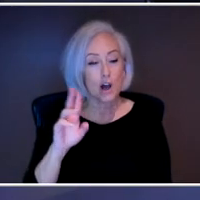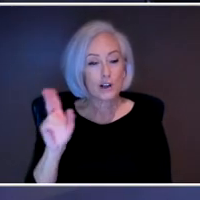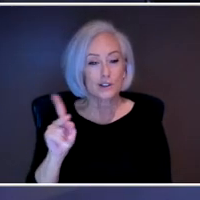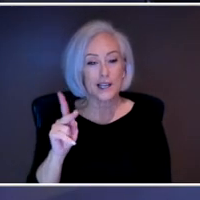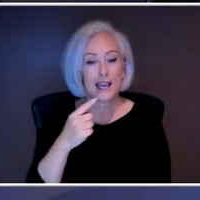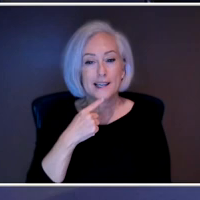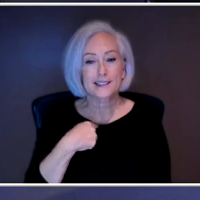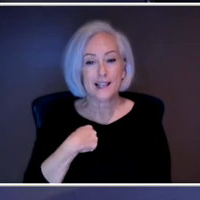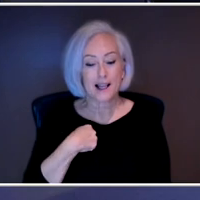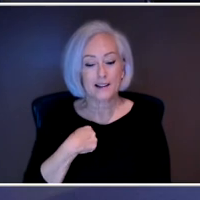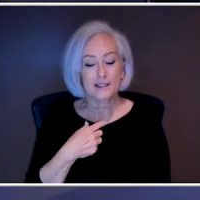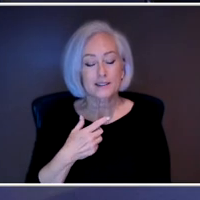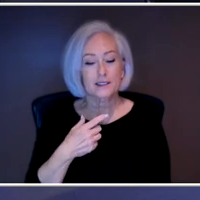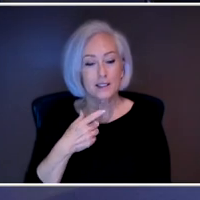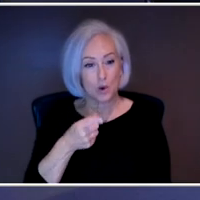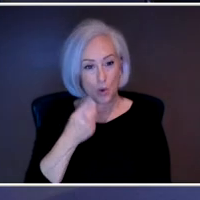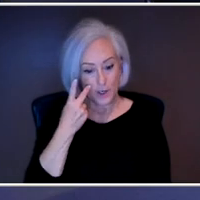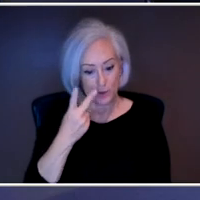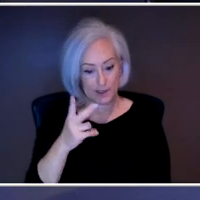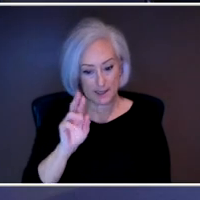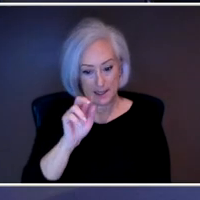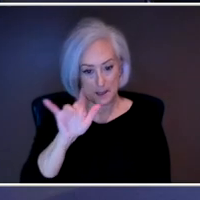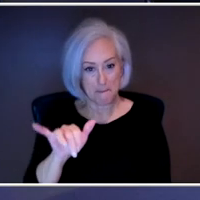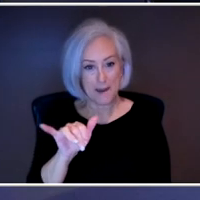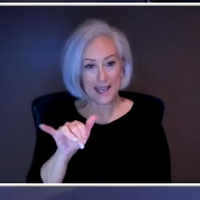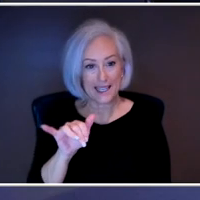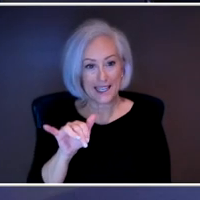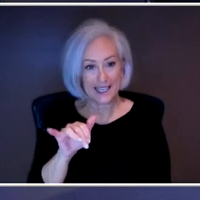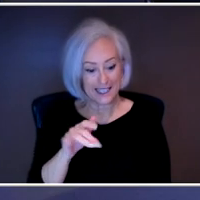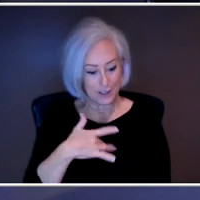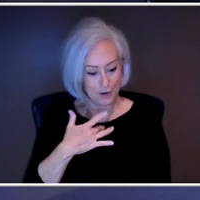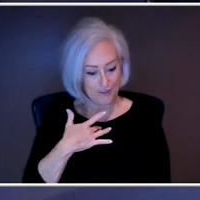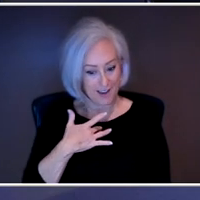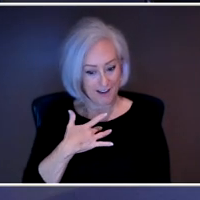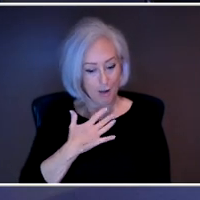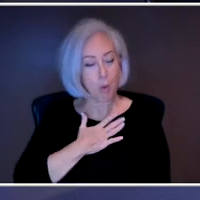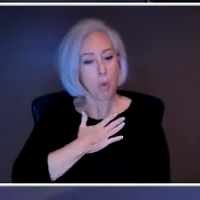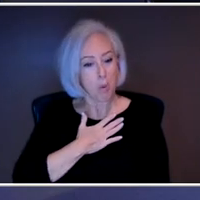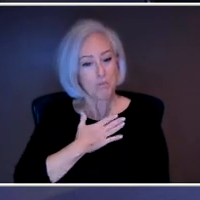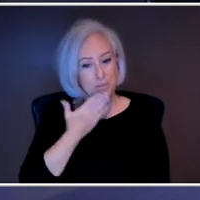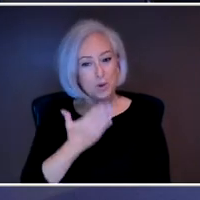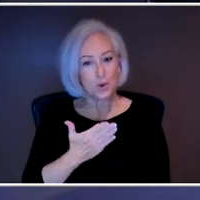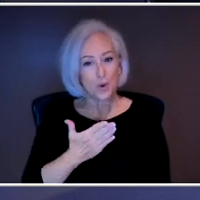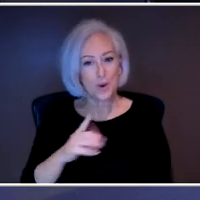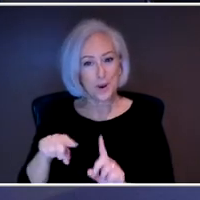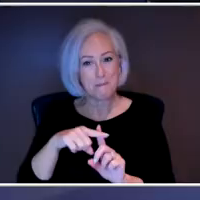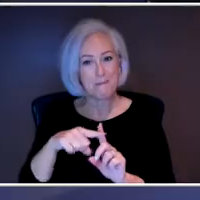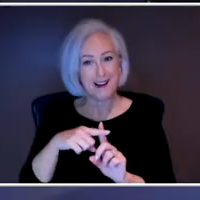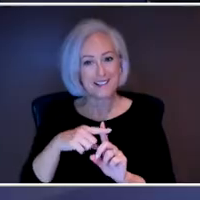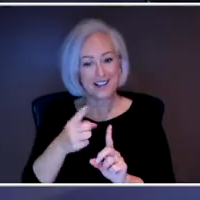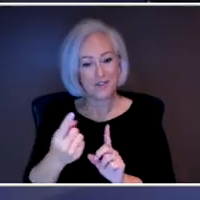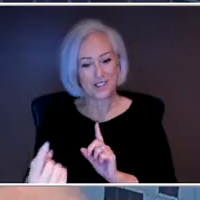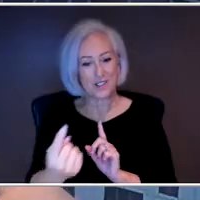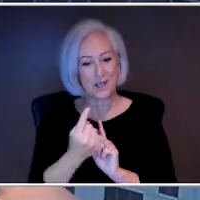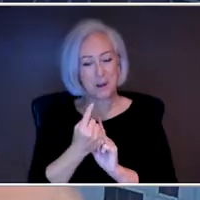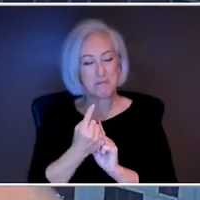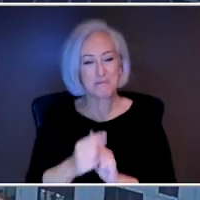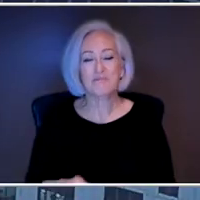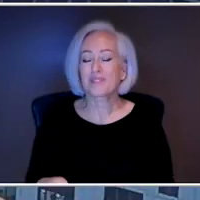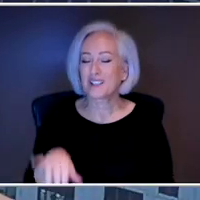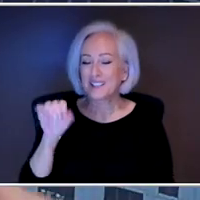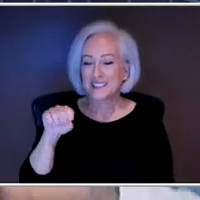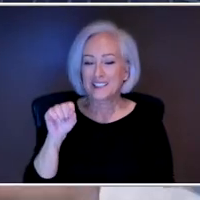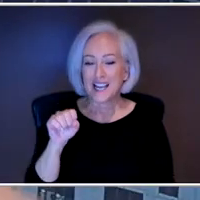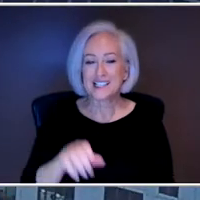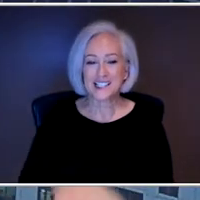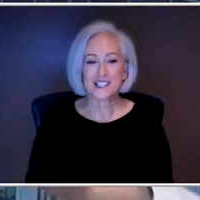her and when you're, it must be encouraging to see positive signs when she comes to visit you. Yeah, absolutely. It's great. And, you we saw